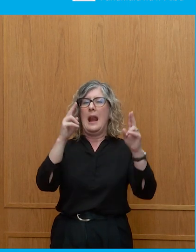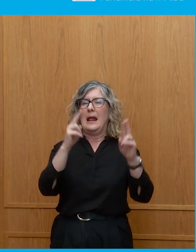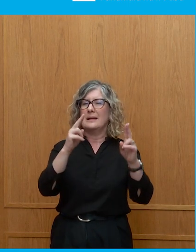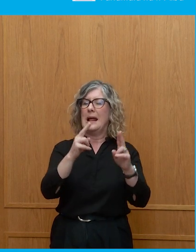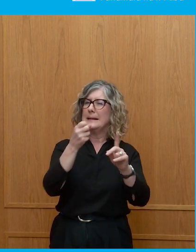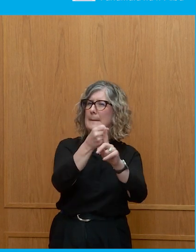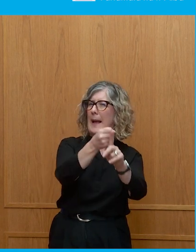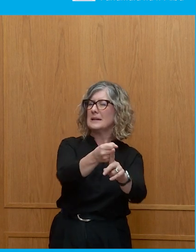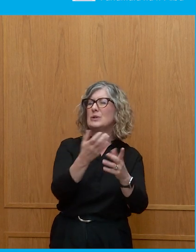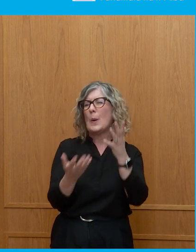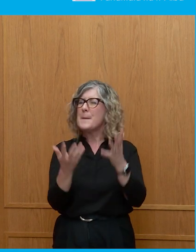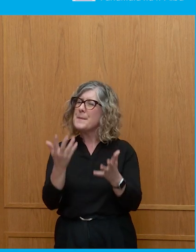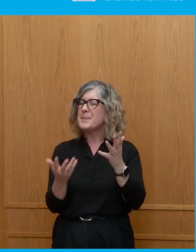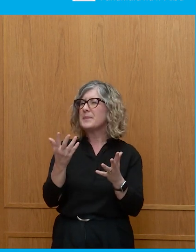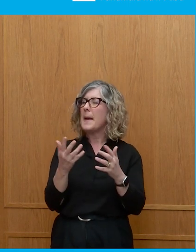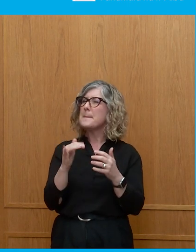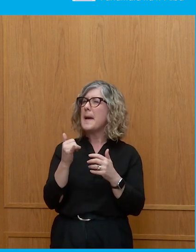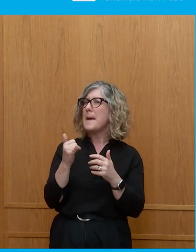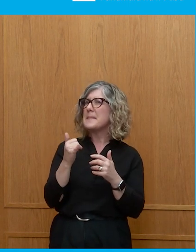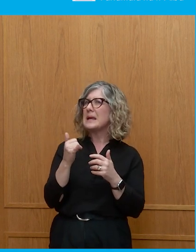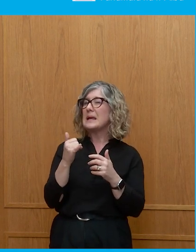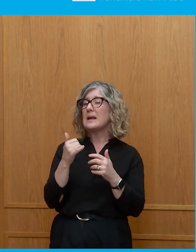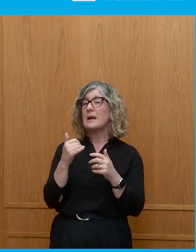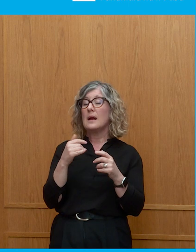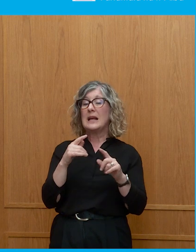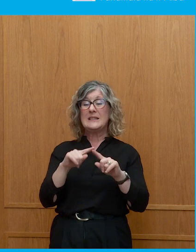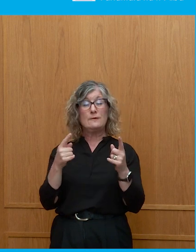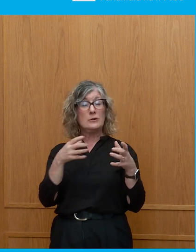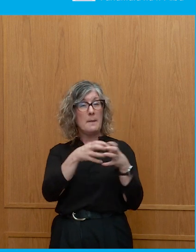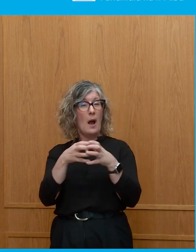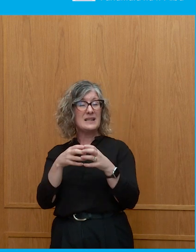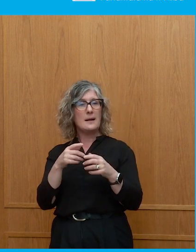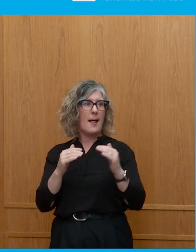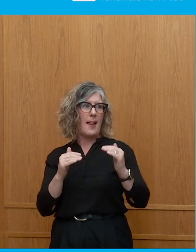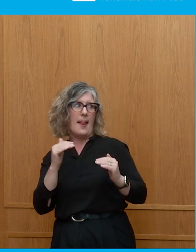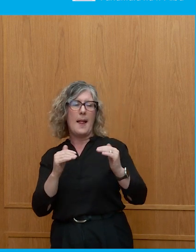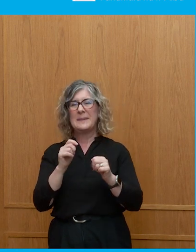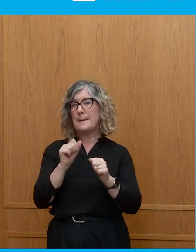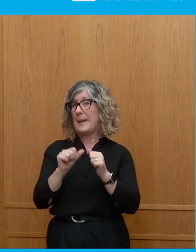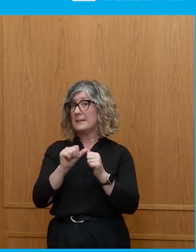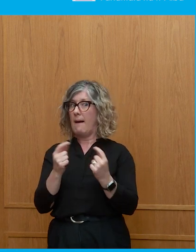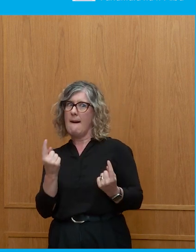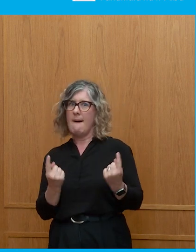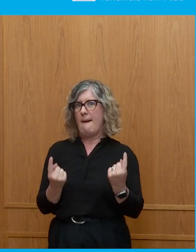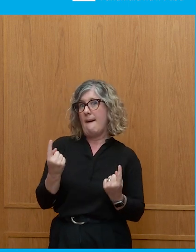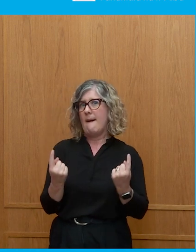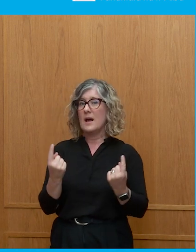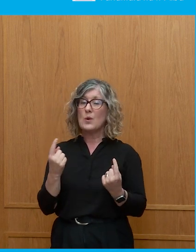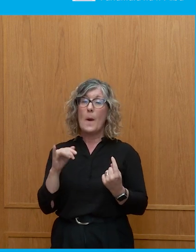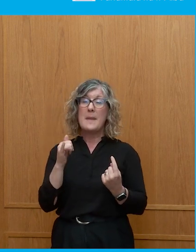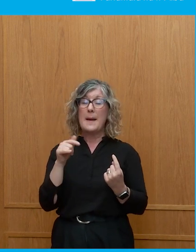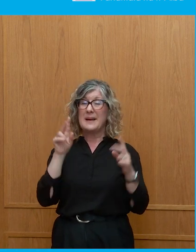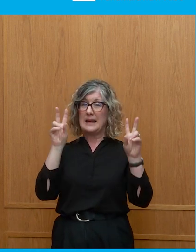it's that other parties are getting a bit better at competing against that. And clearly, in that case, the system helped